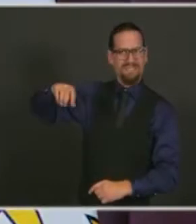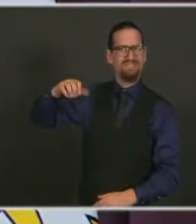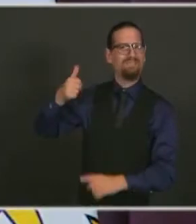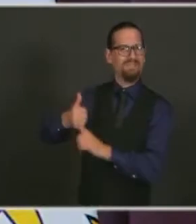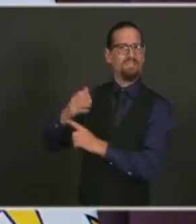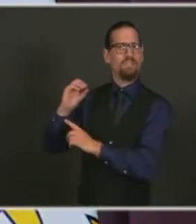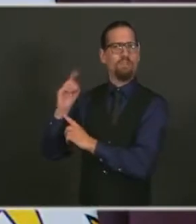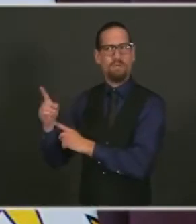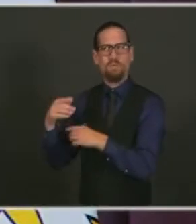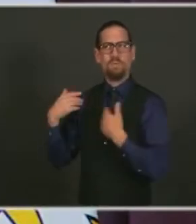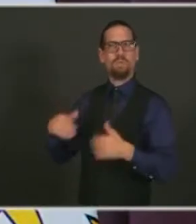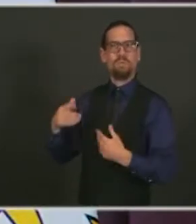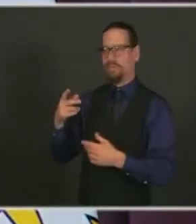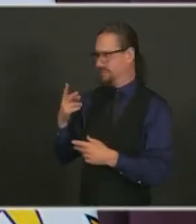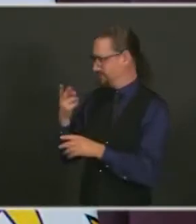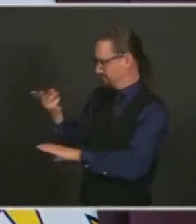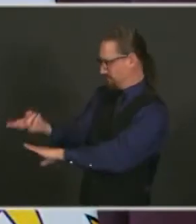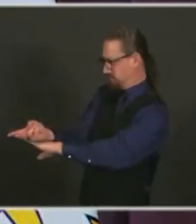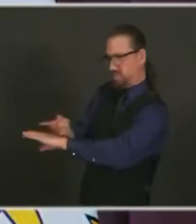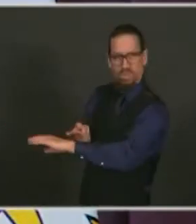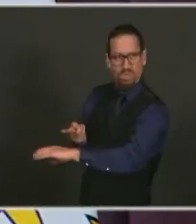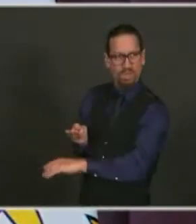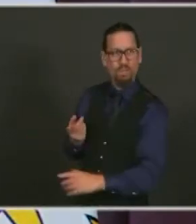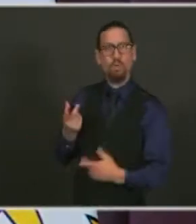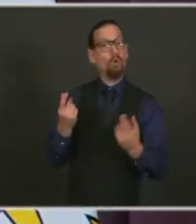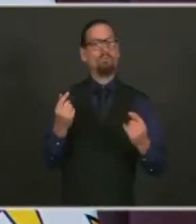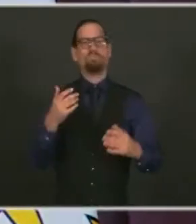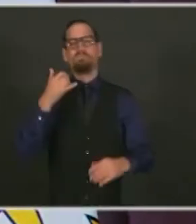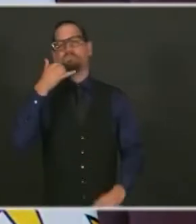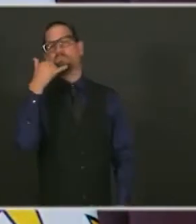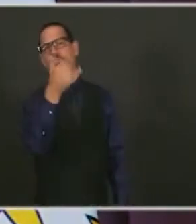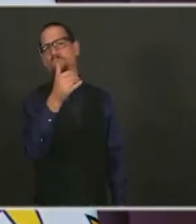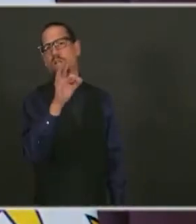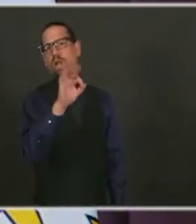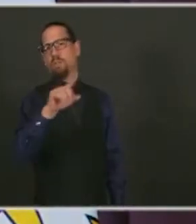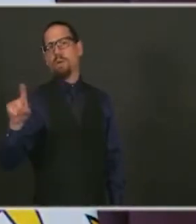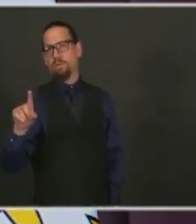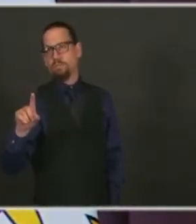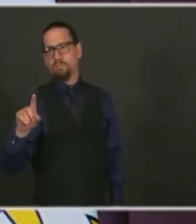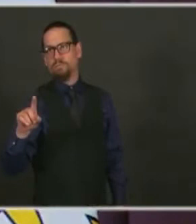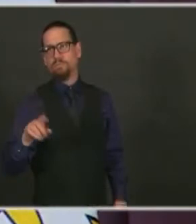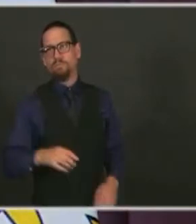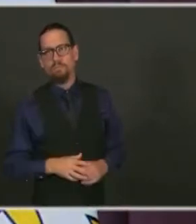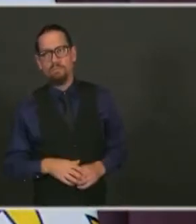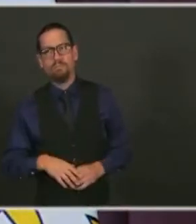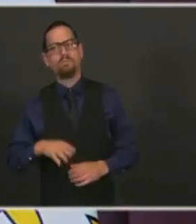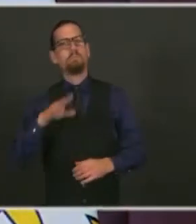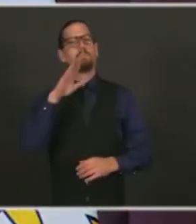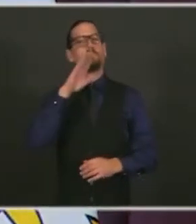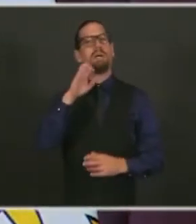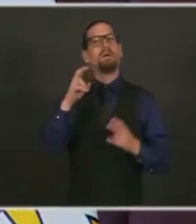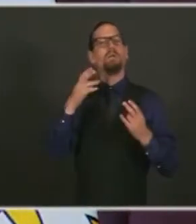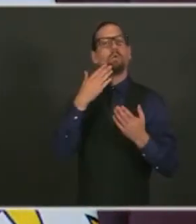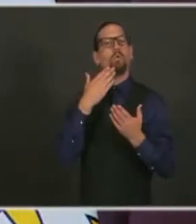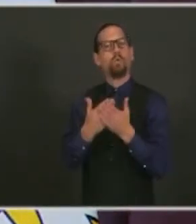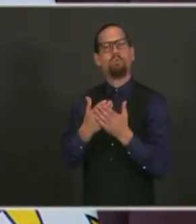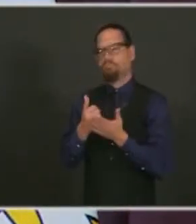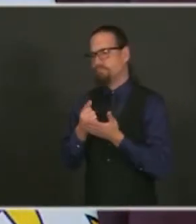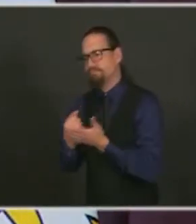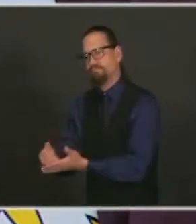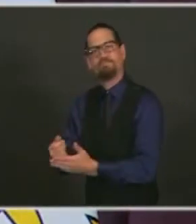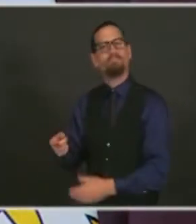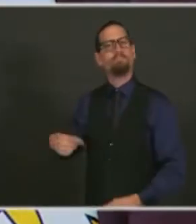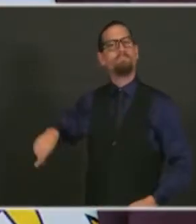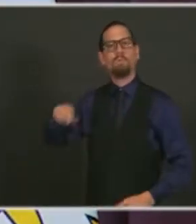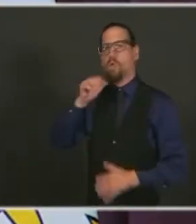people legally who call for help. Also, carry the overdose reversal medicine, naloxone,